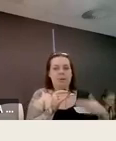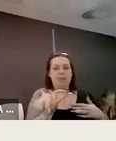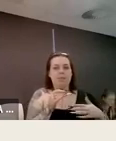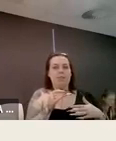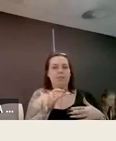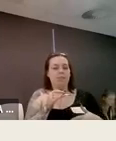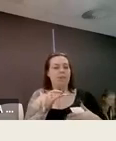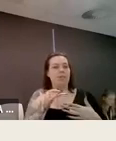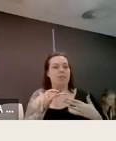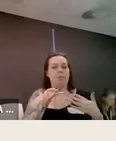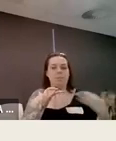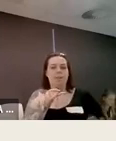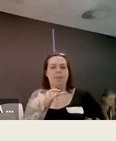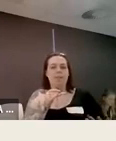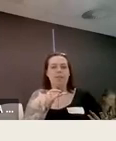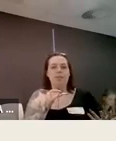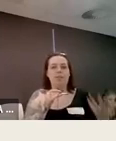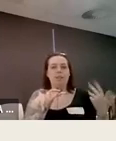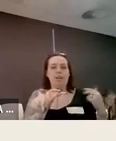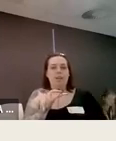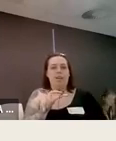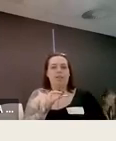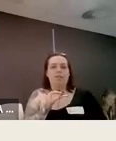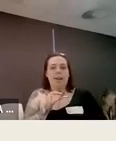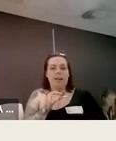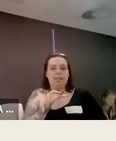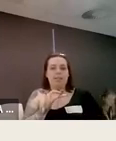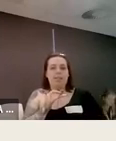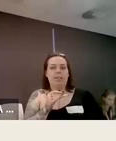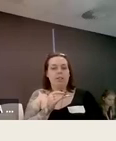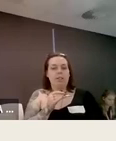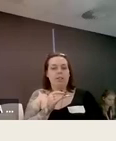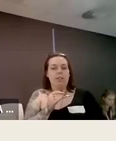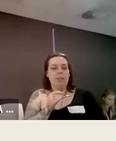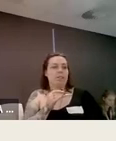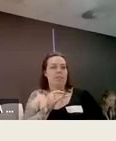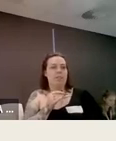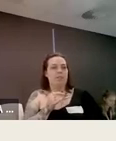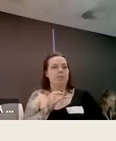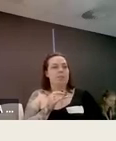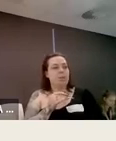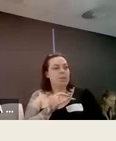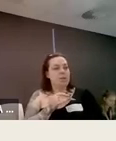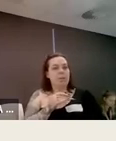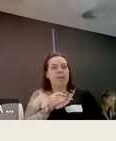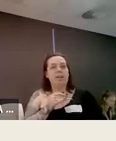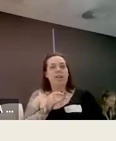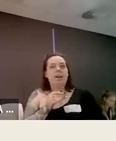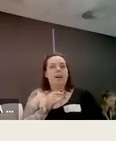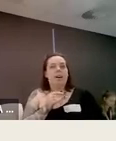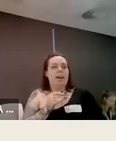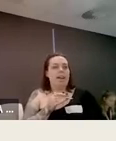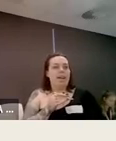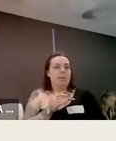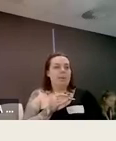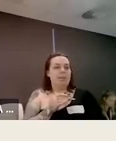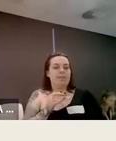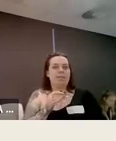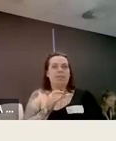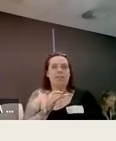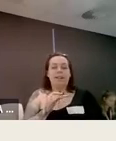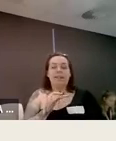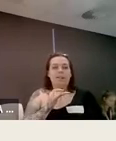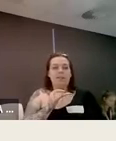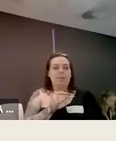plan was actually based on the results of my research and to access and inclusion at the institutions in 2021 i